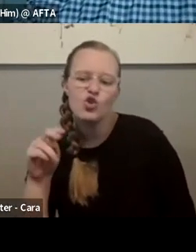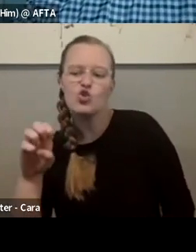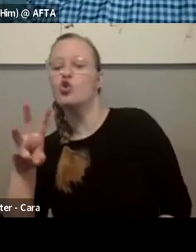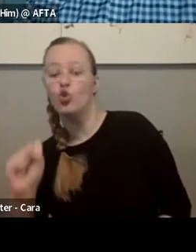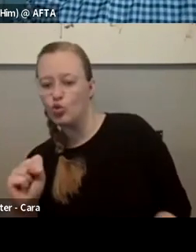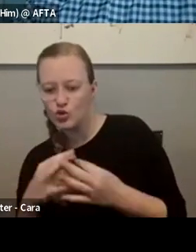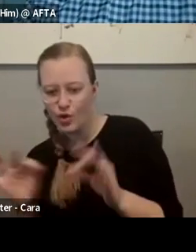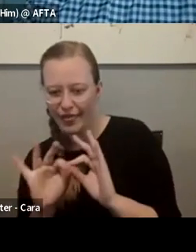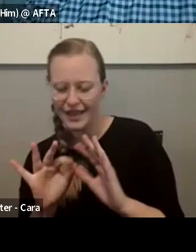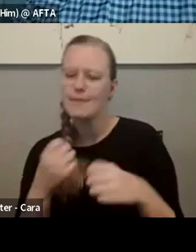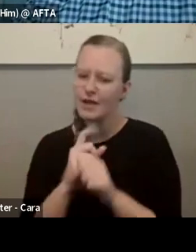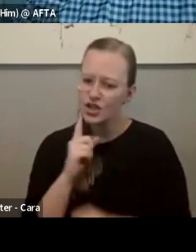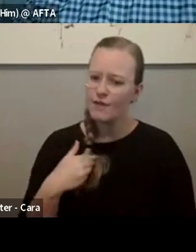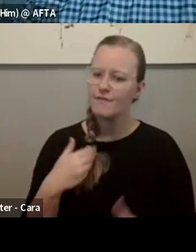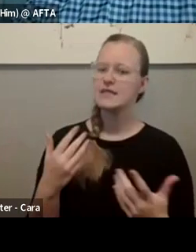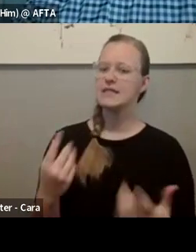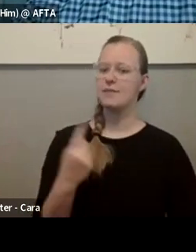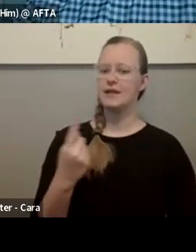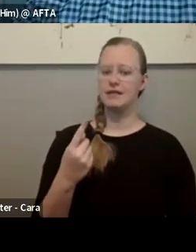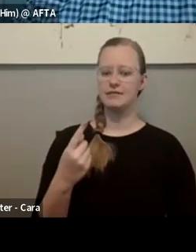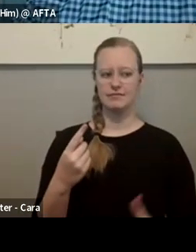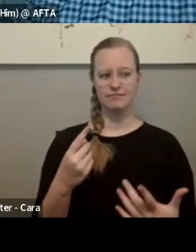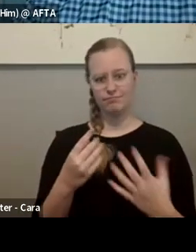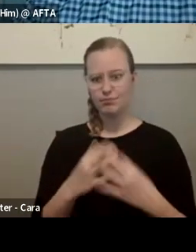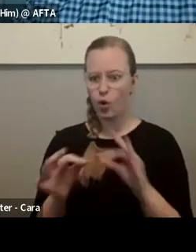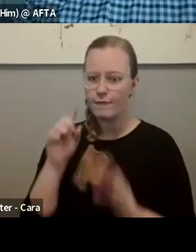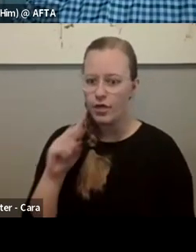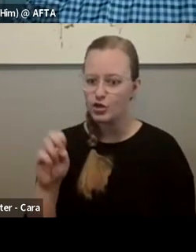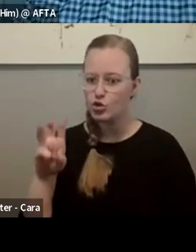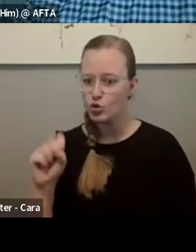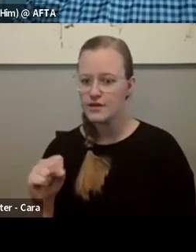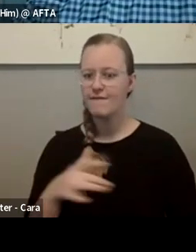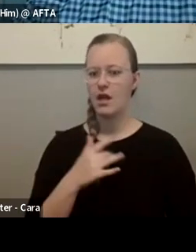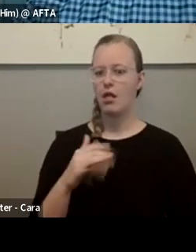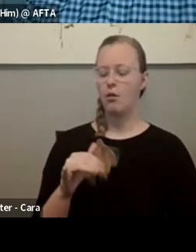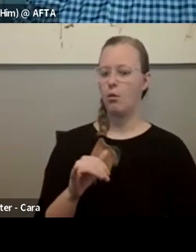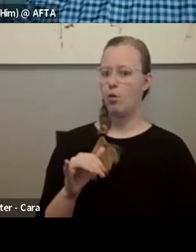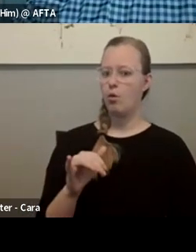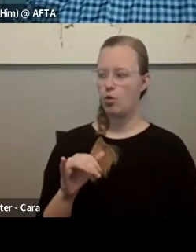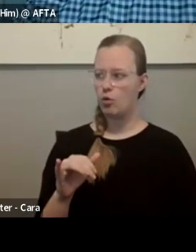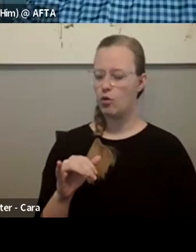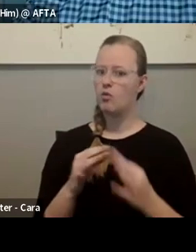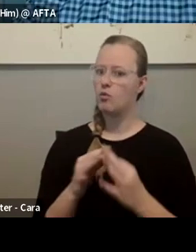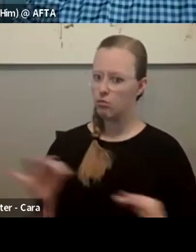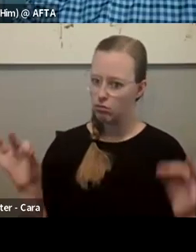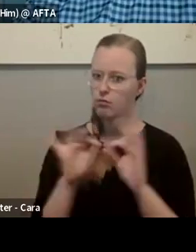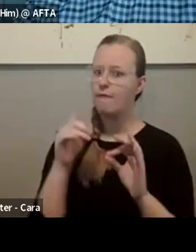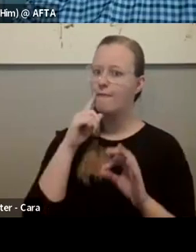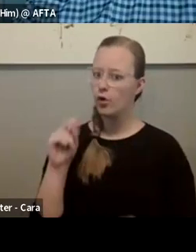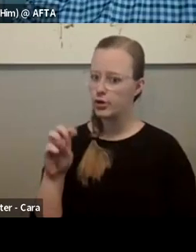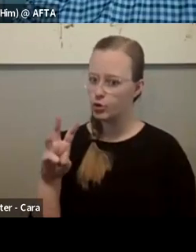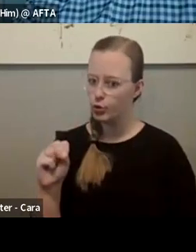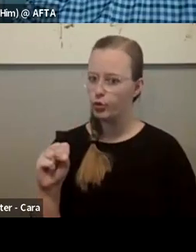got something that is newsworthy, like Emily just pitched, that they're going to feel juicy. That isn't worthy enough for the news. So,